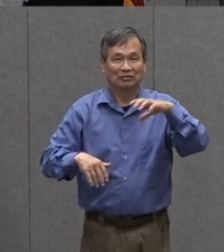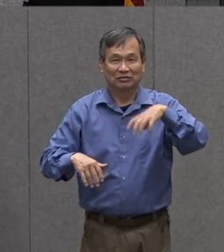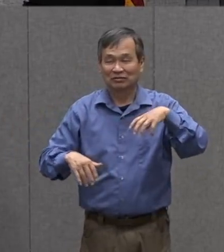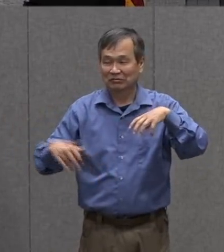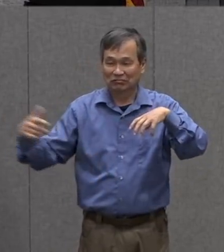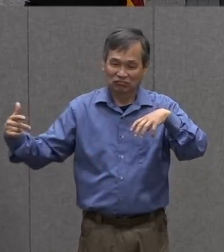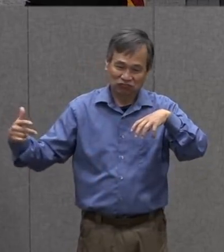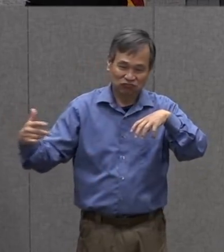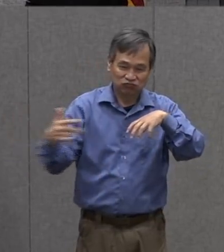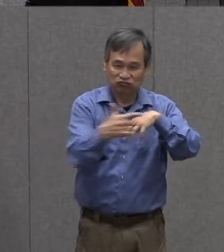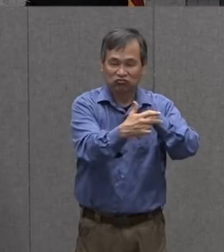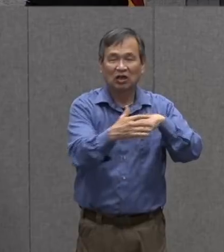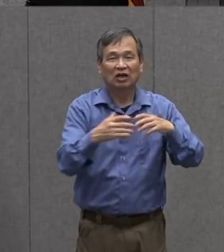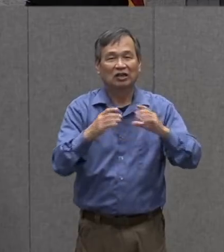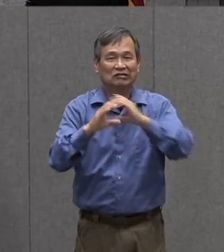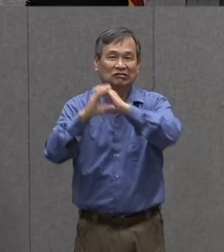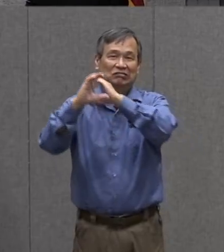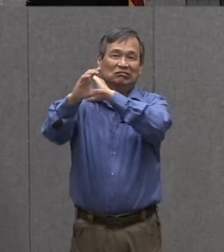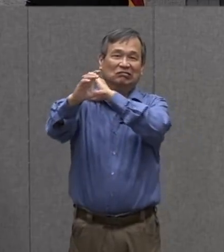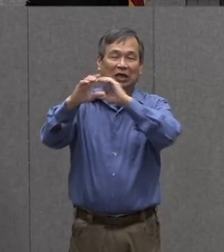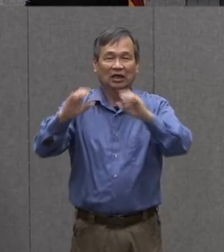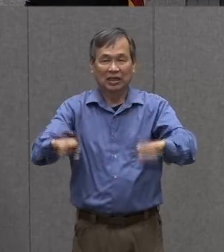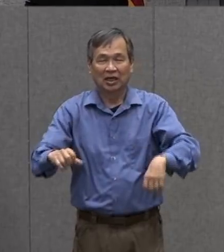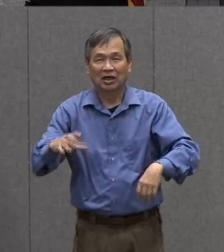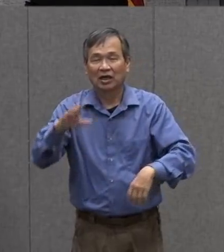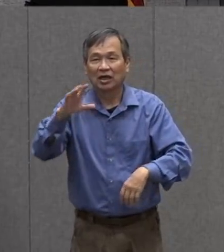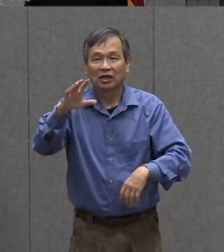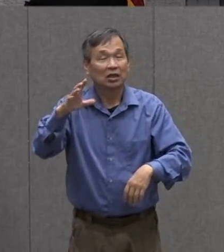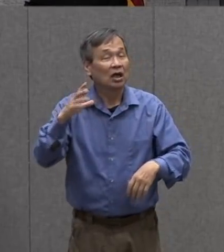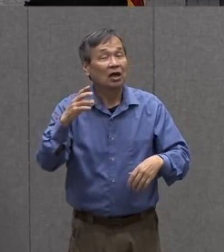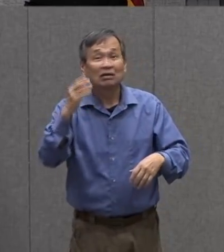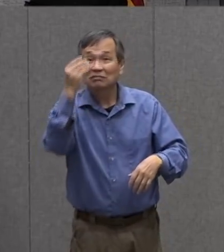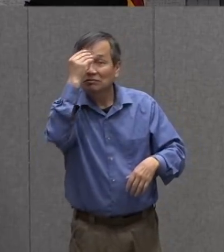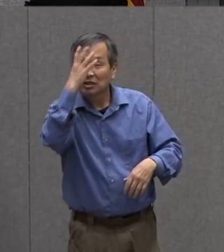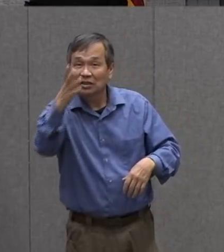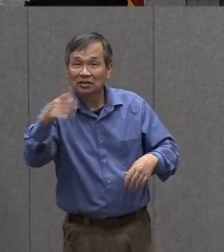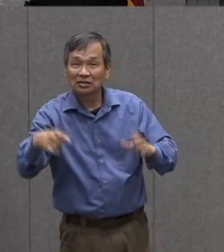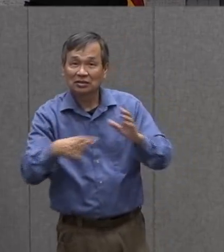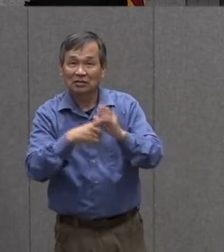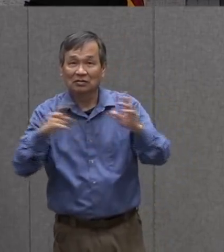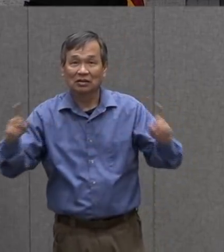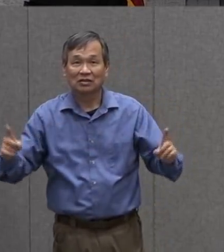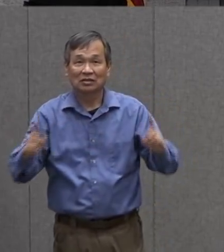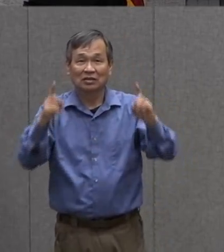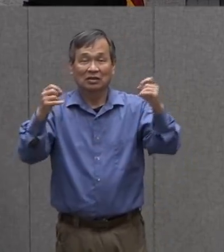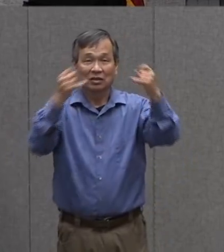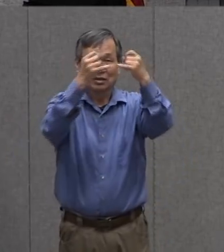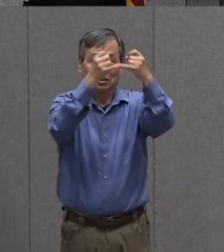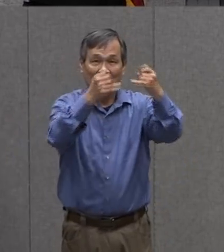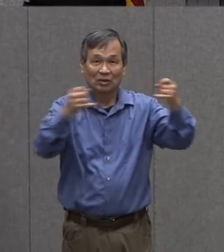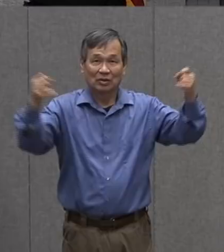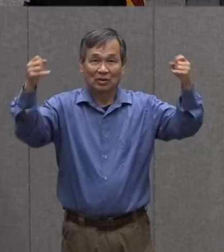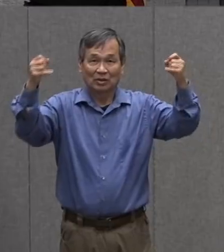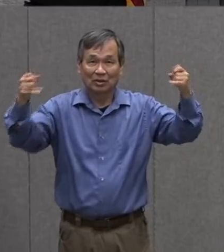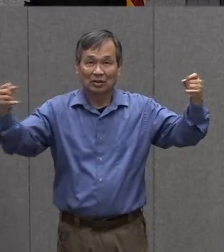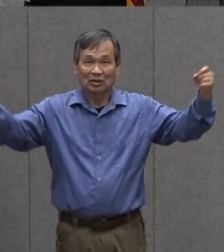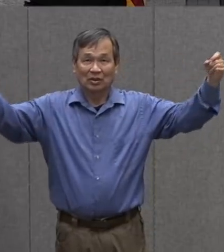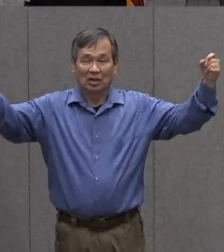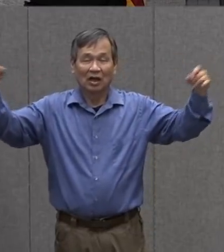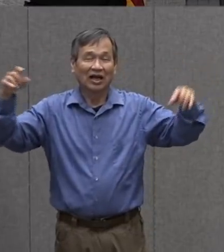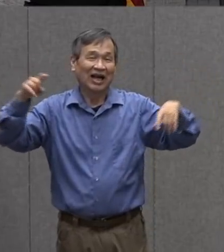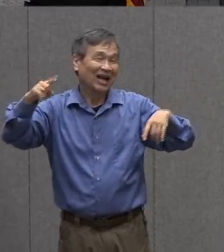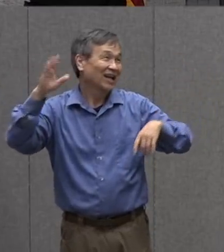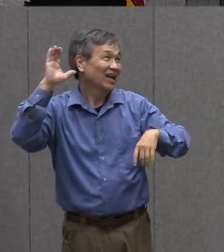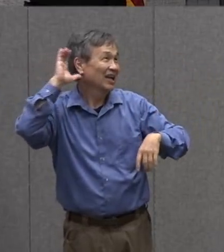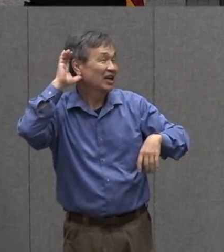it could feel sometimes the buzzing of the wires around me in my near my house there's a lot